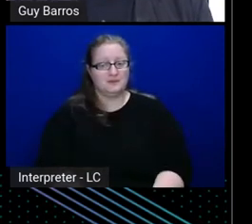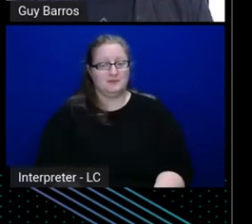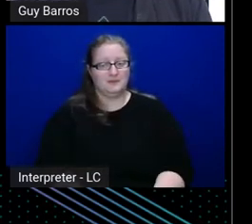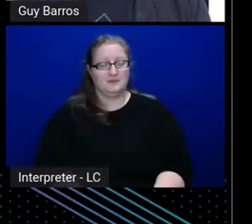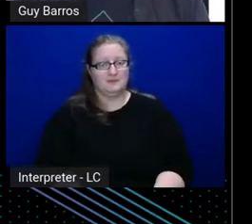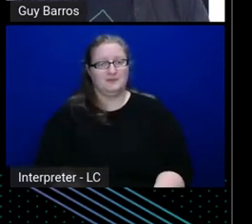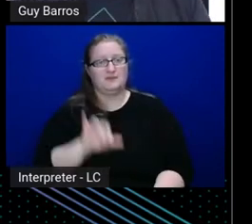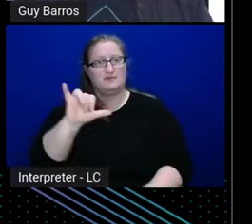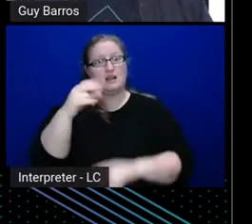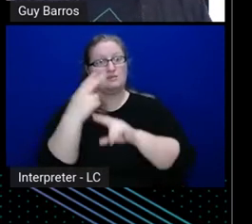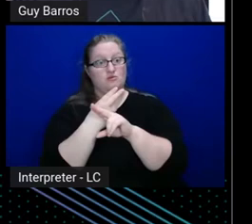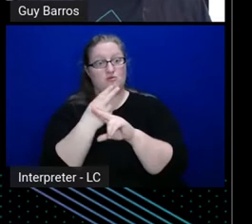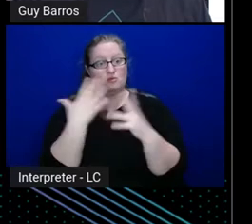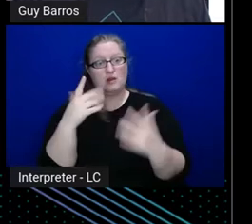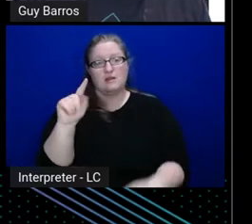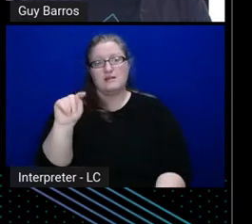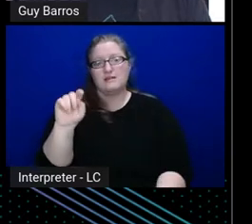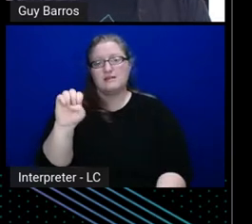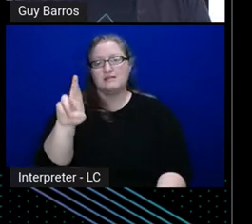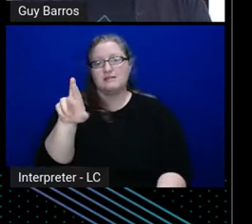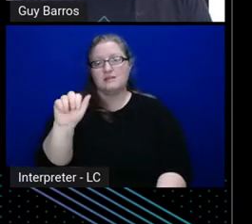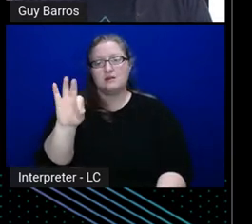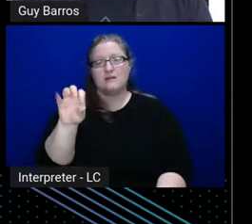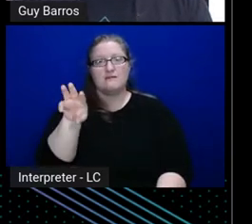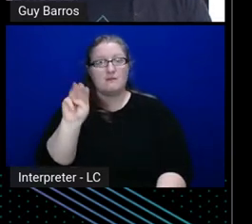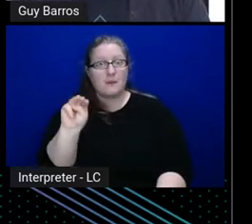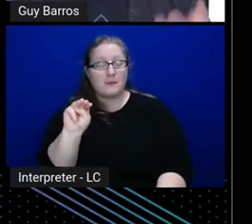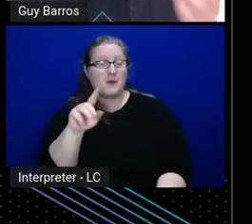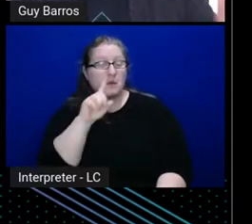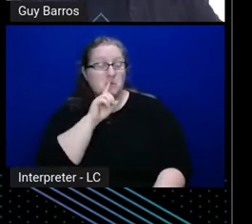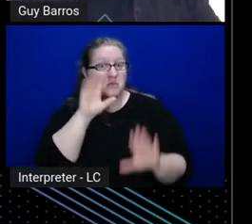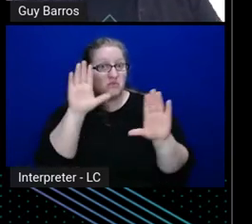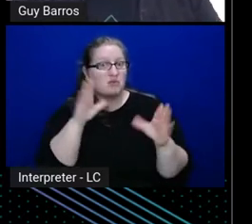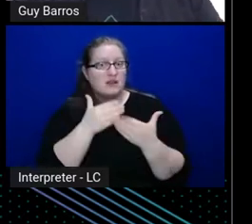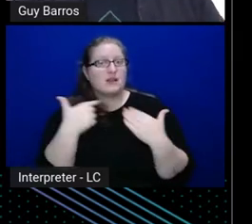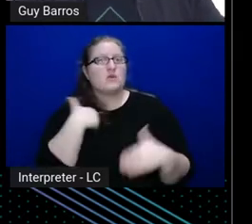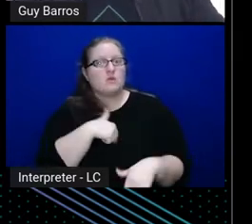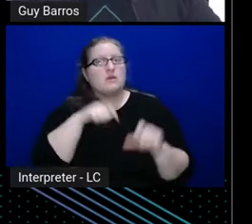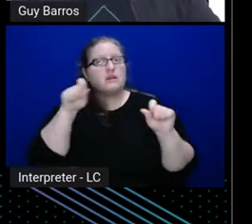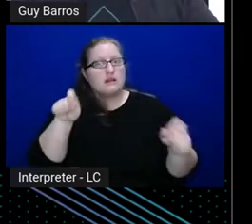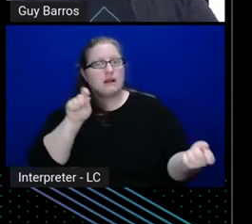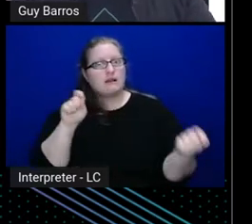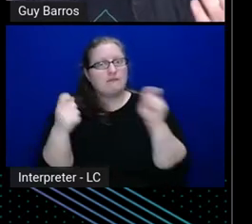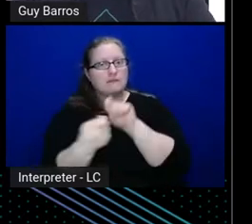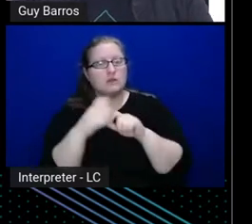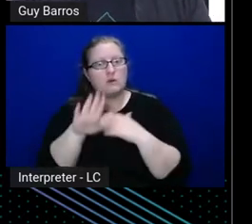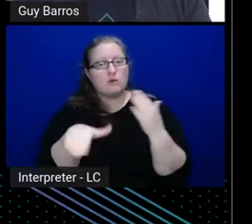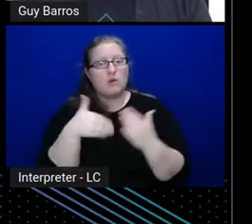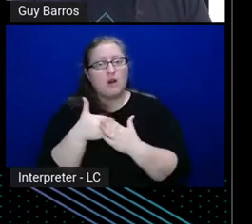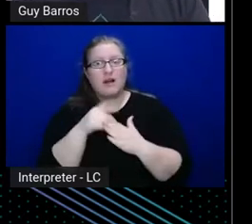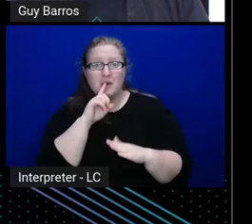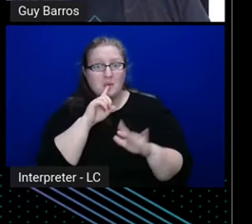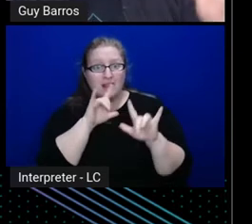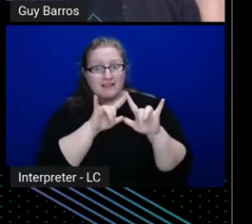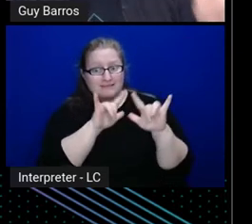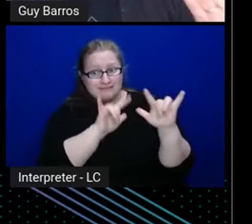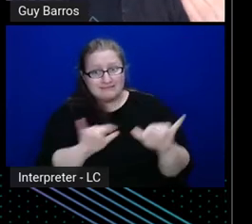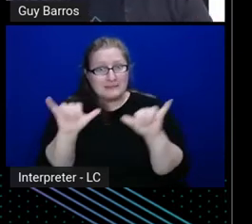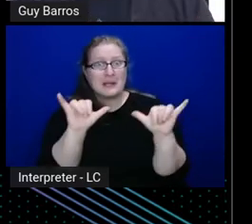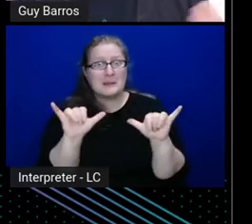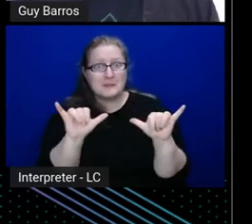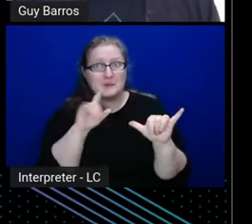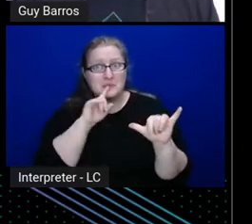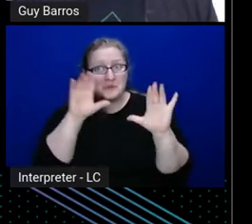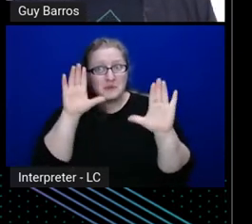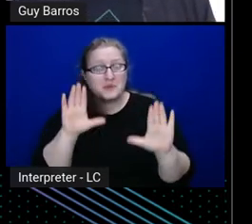using Terraform, right, the great thing about Terraform, is that we can configure all of this, and at the same time, wonderful, right, and not only